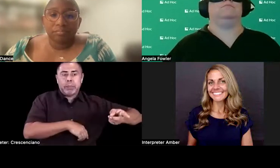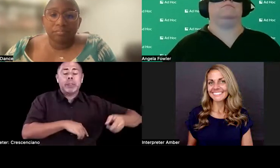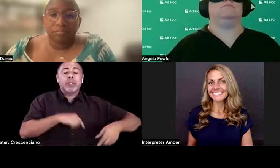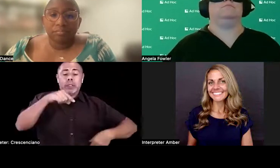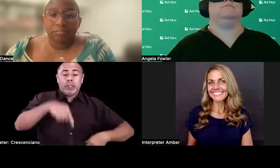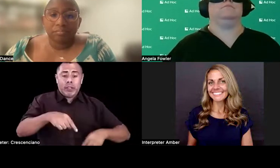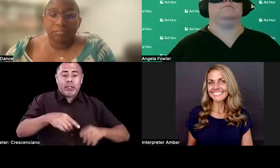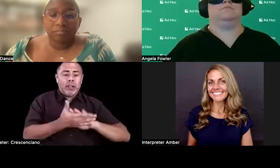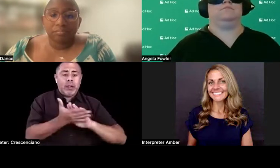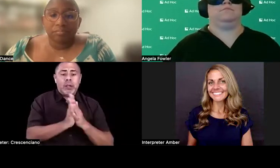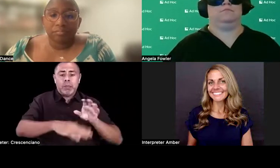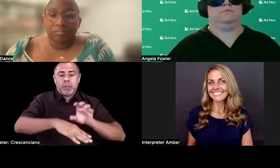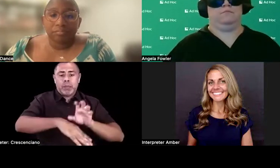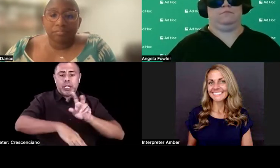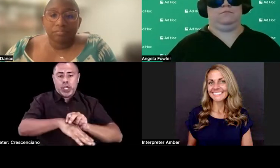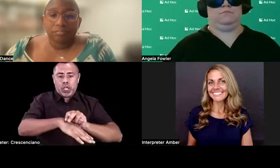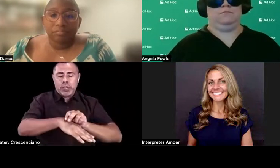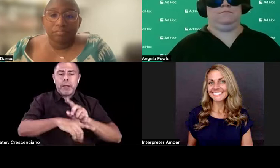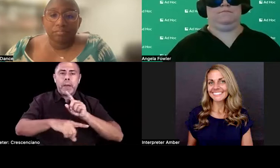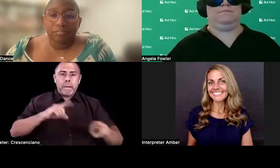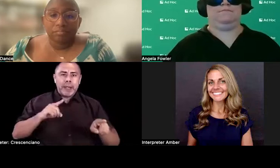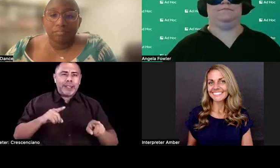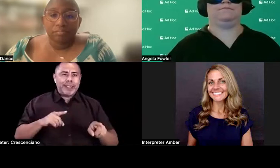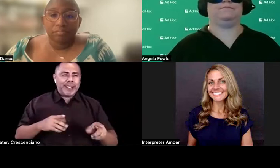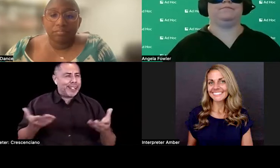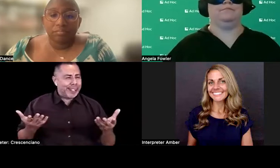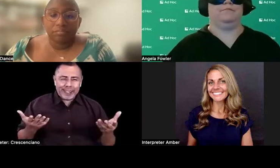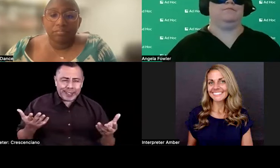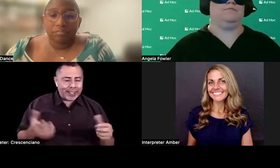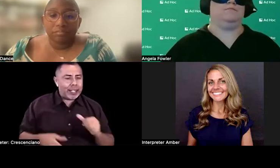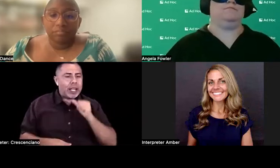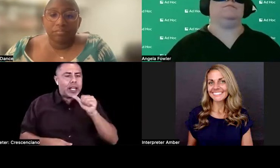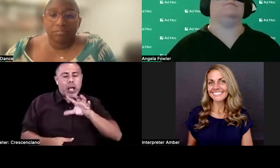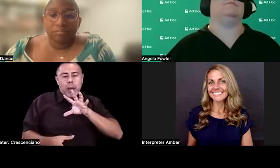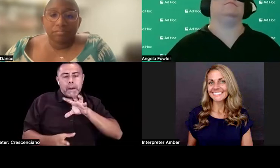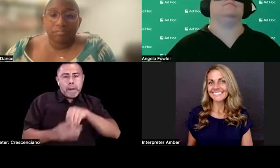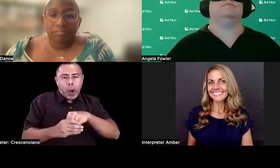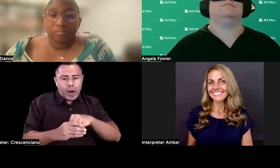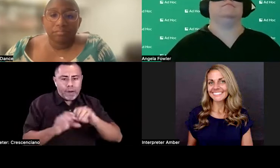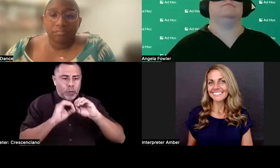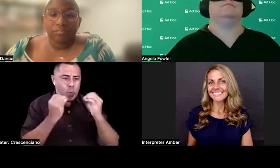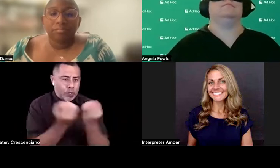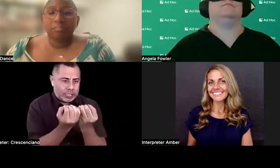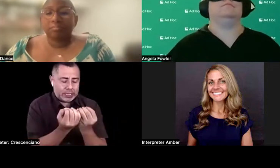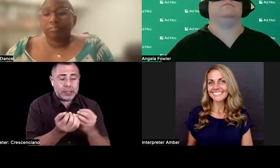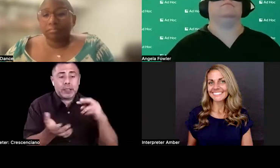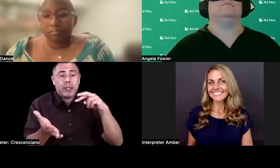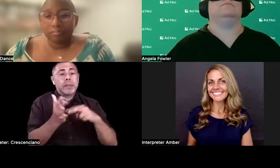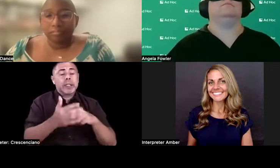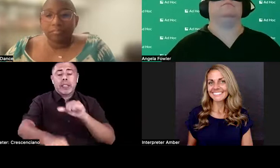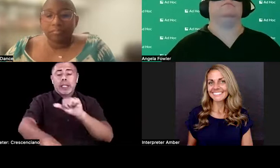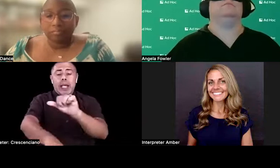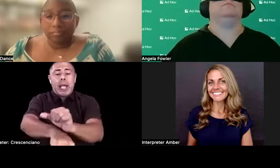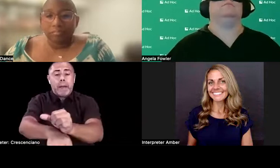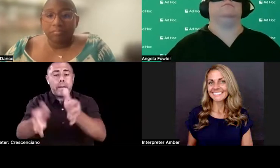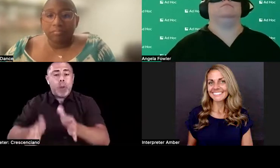Consultants, but they are not actually within the organization, which means that they're not reachable internally for